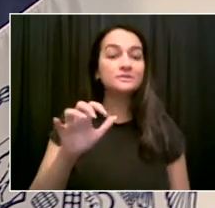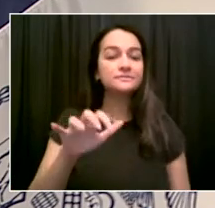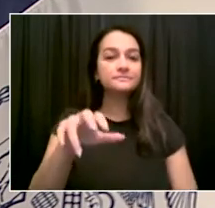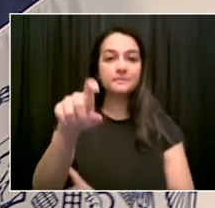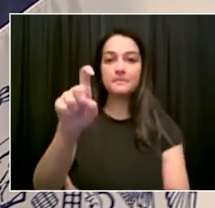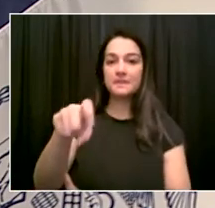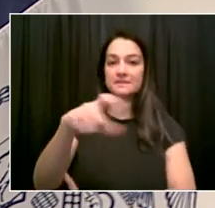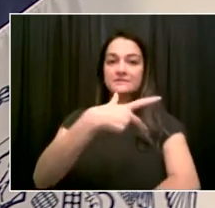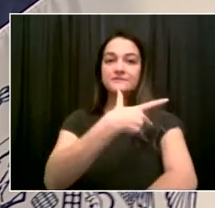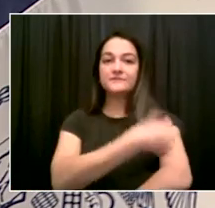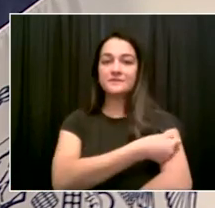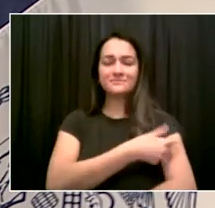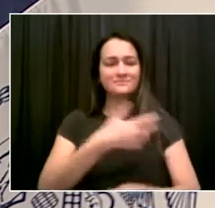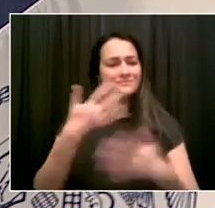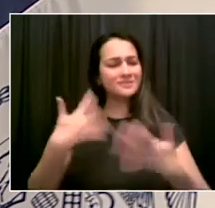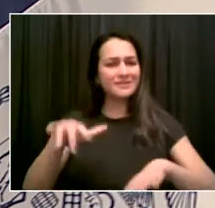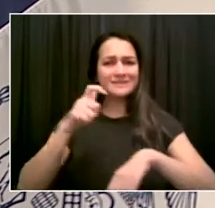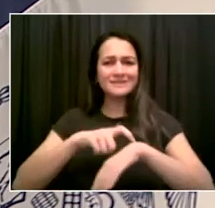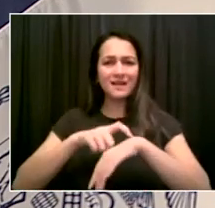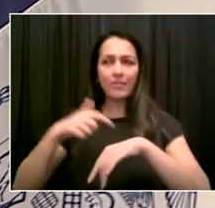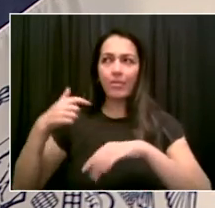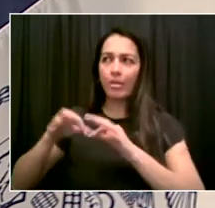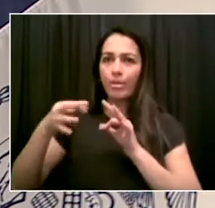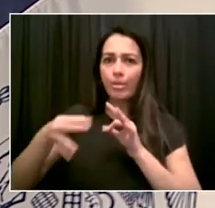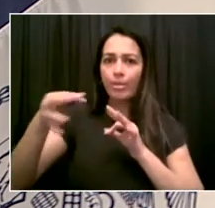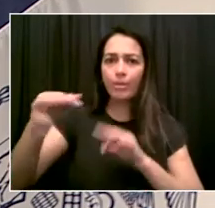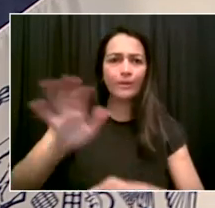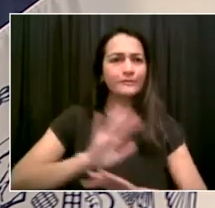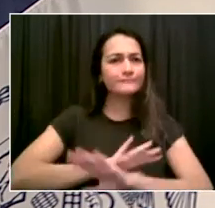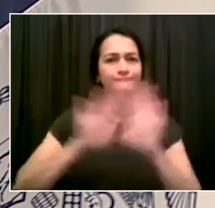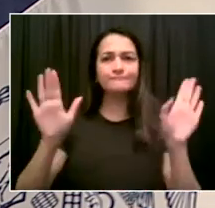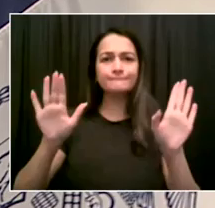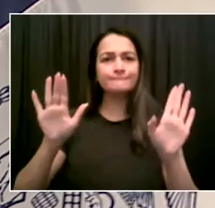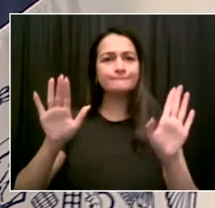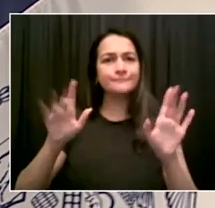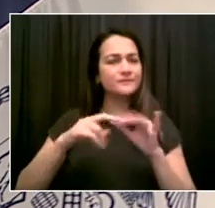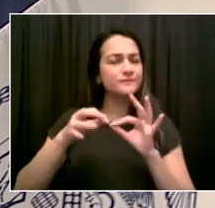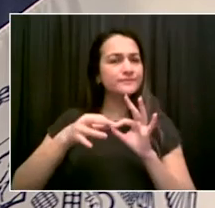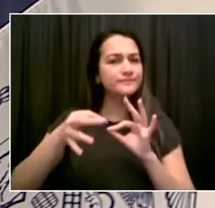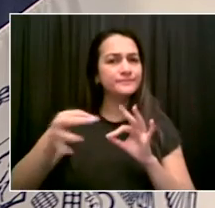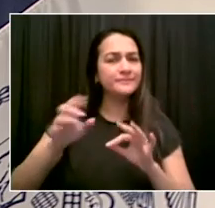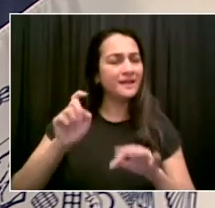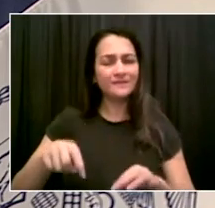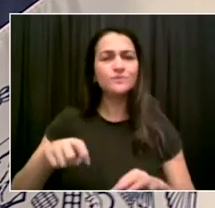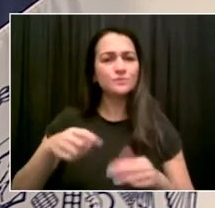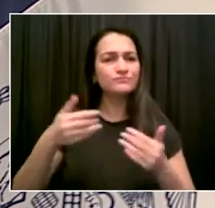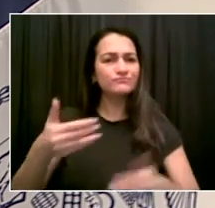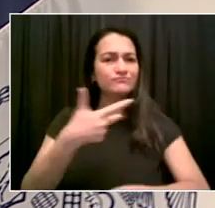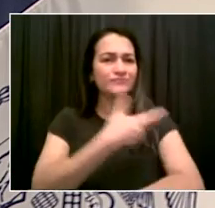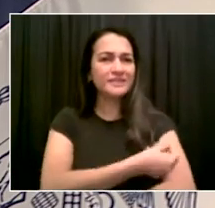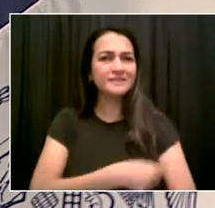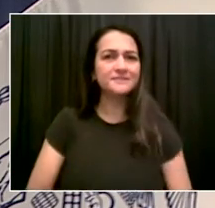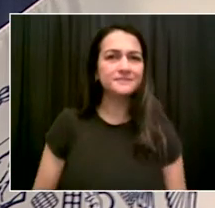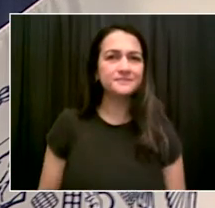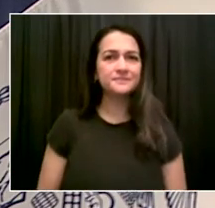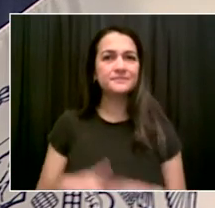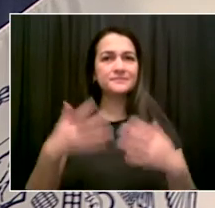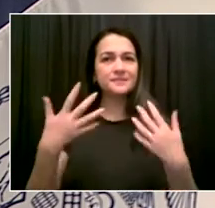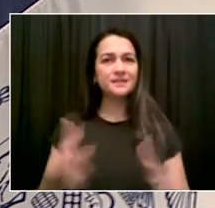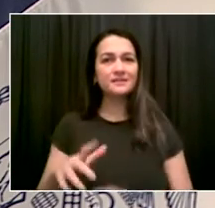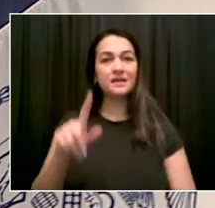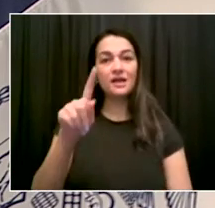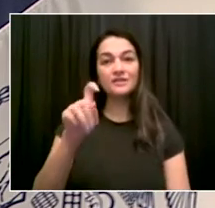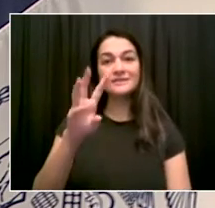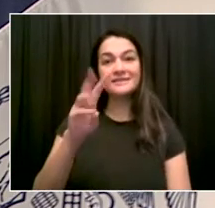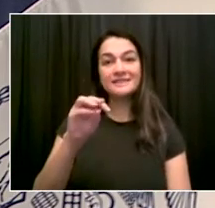You've seen over 160 million Americans get vaccinated safely. You've seen it make the difference. The only reason we're having the